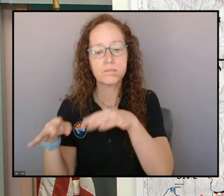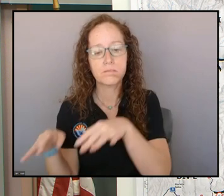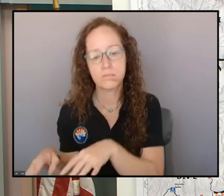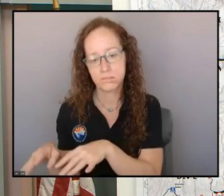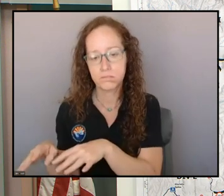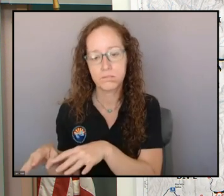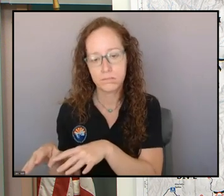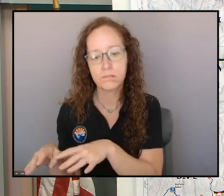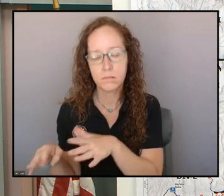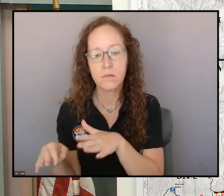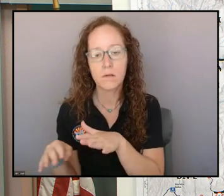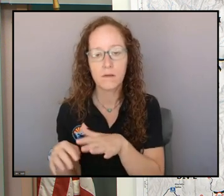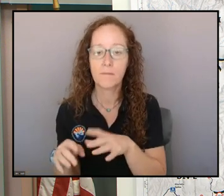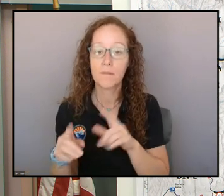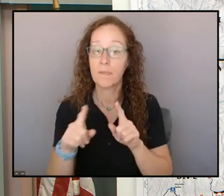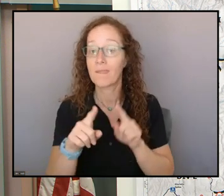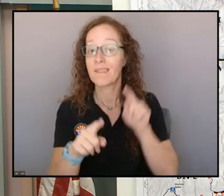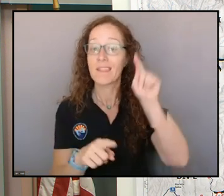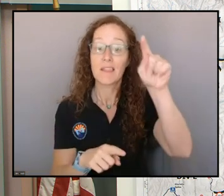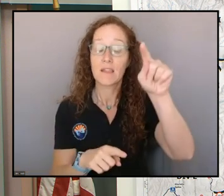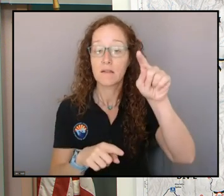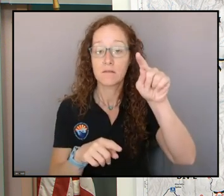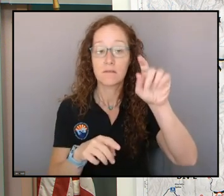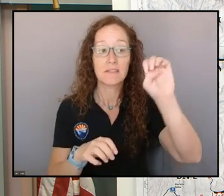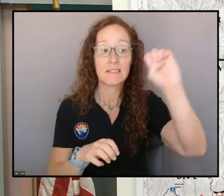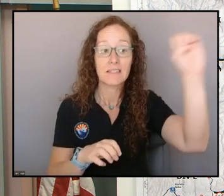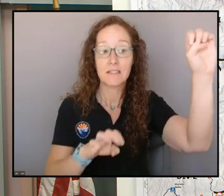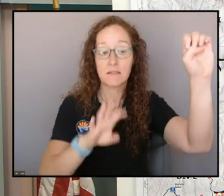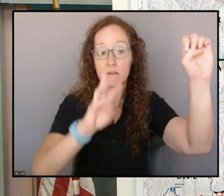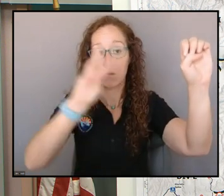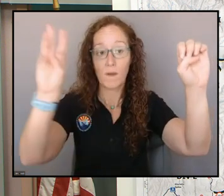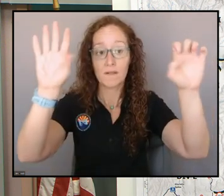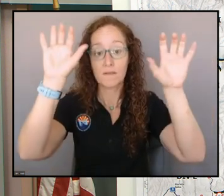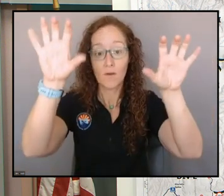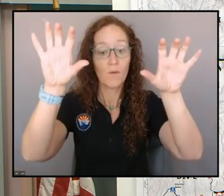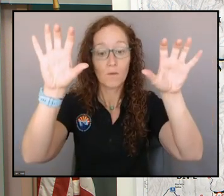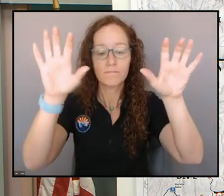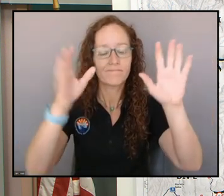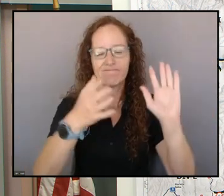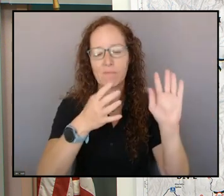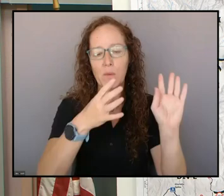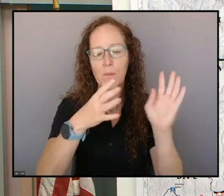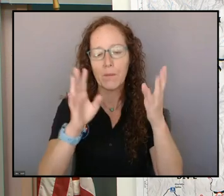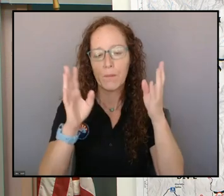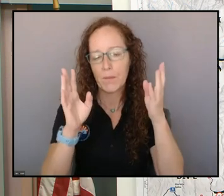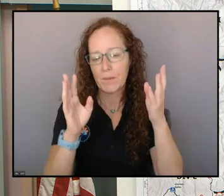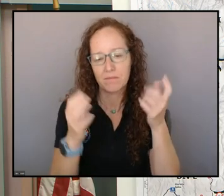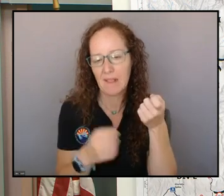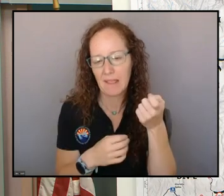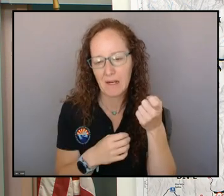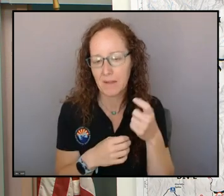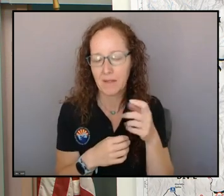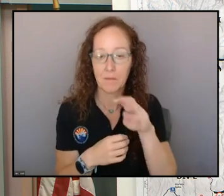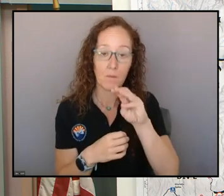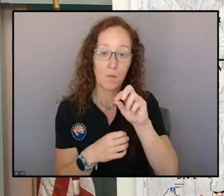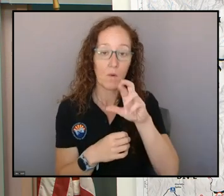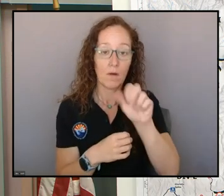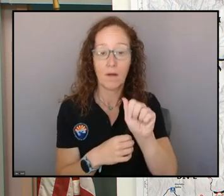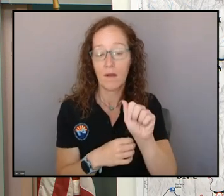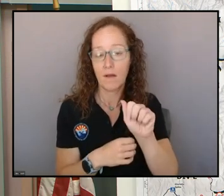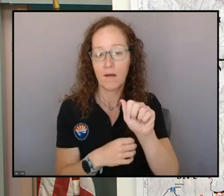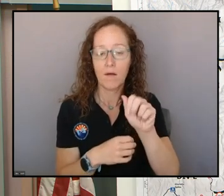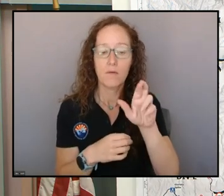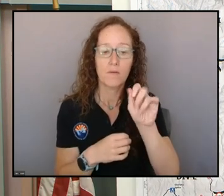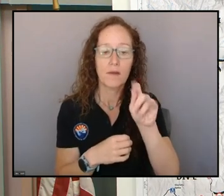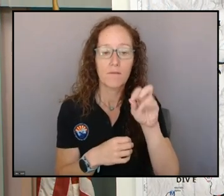them up and across the west and east zone, specifically across the Moro River Valley. Those areas